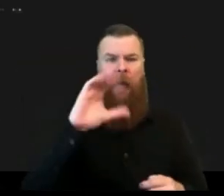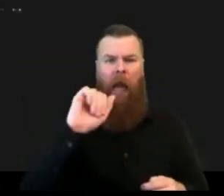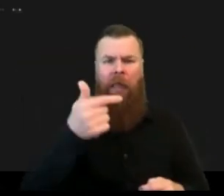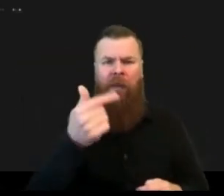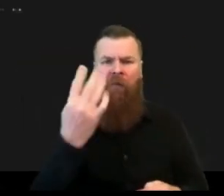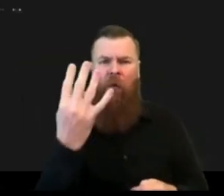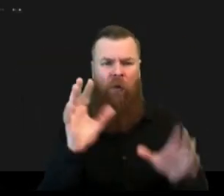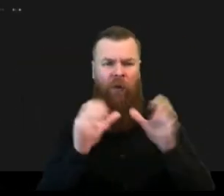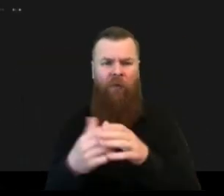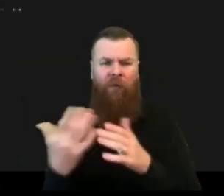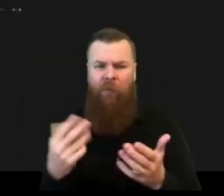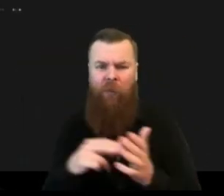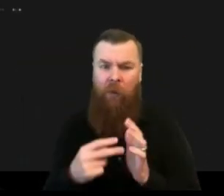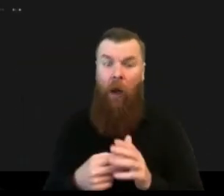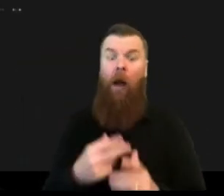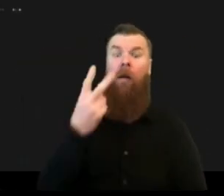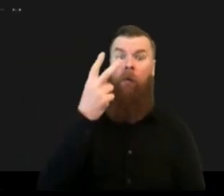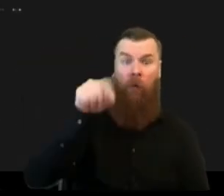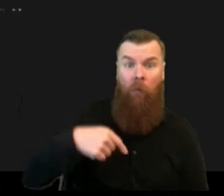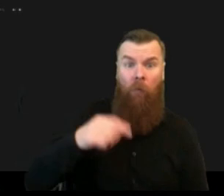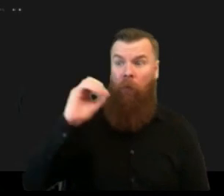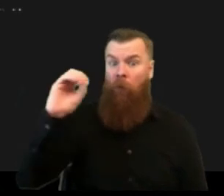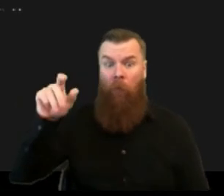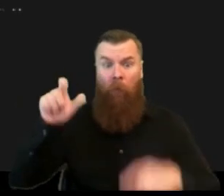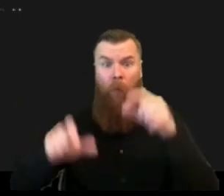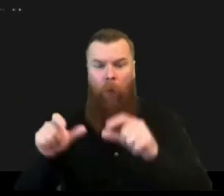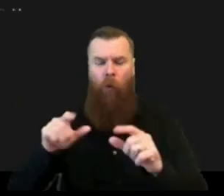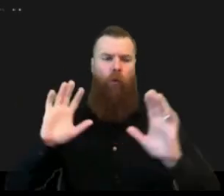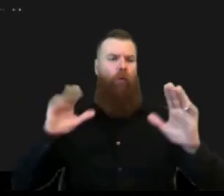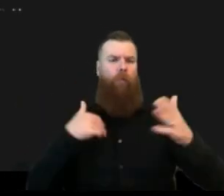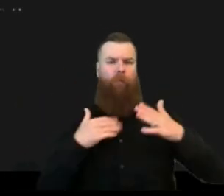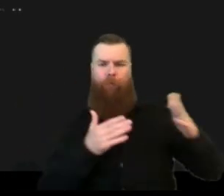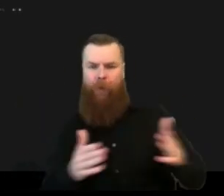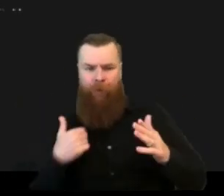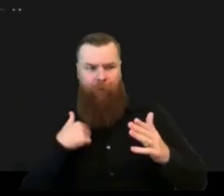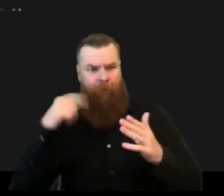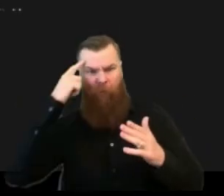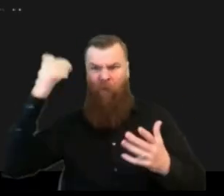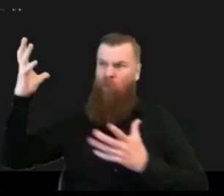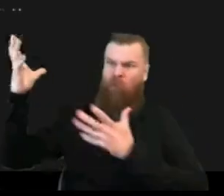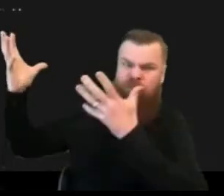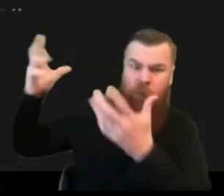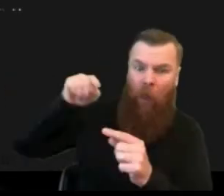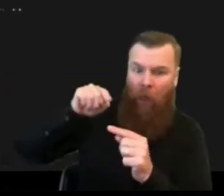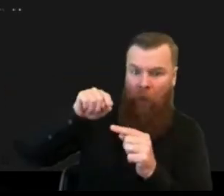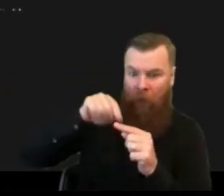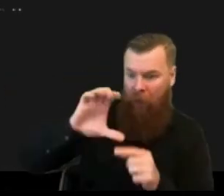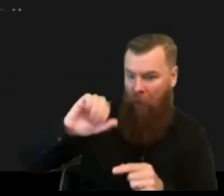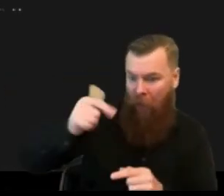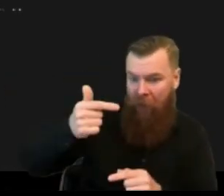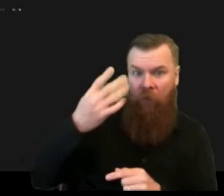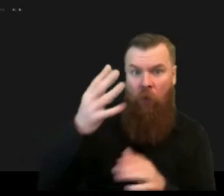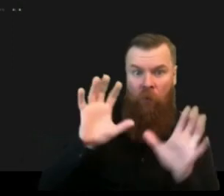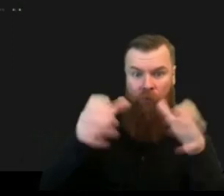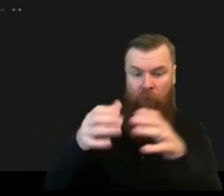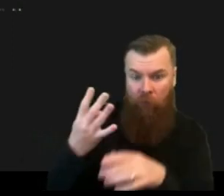zone of this earthquake uh sorry of the hurricane um five hospitals are in in the high risk area uh how